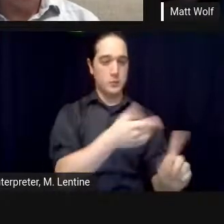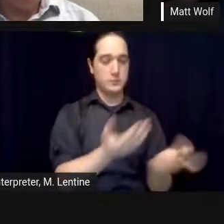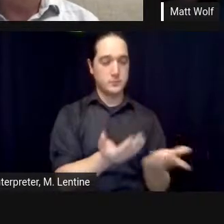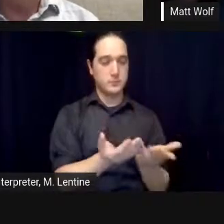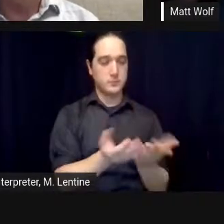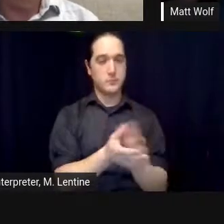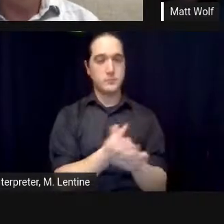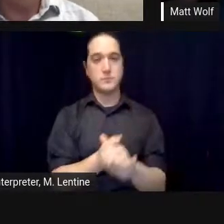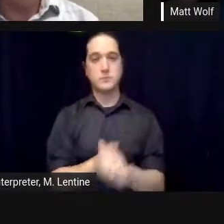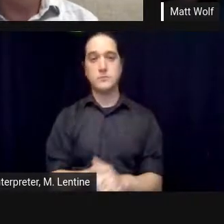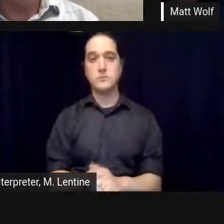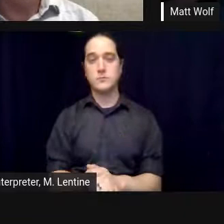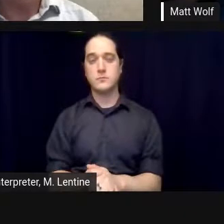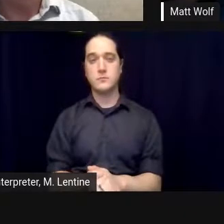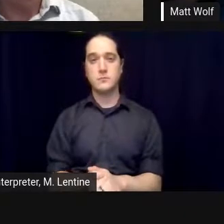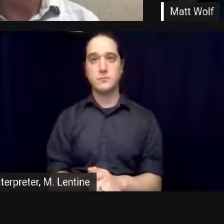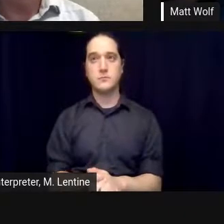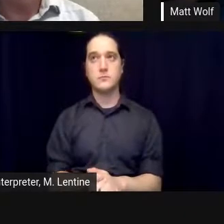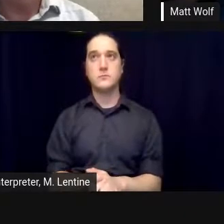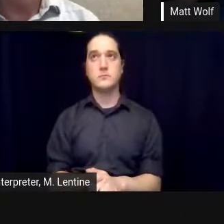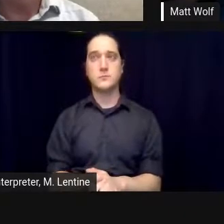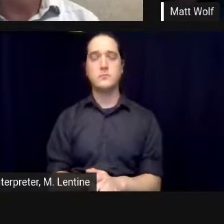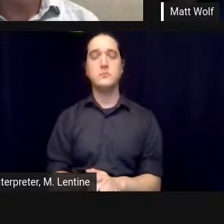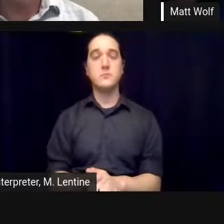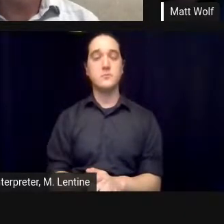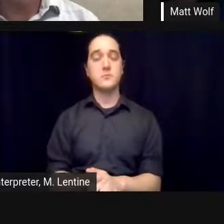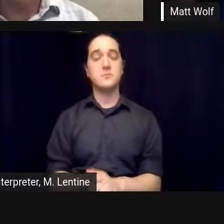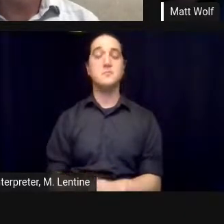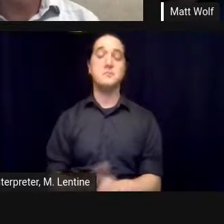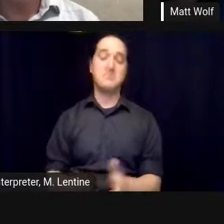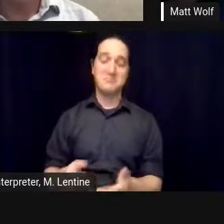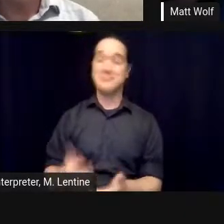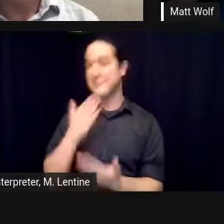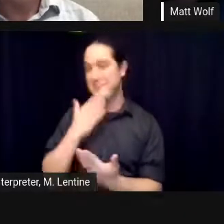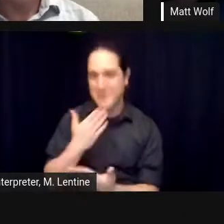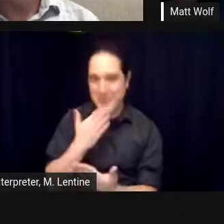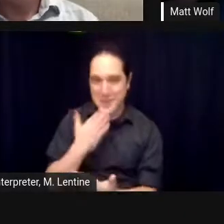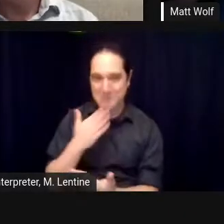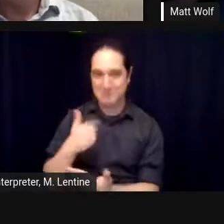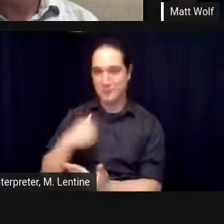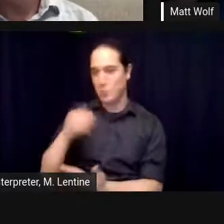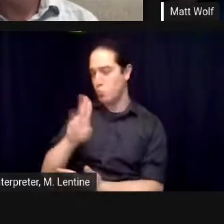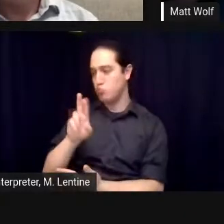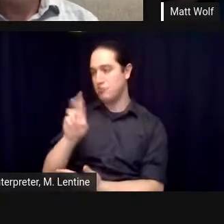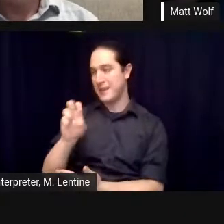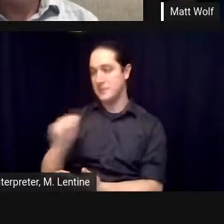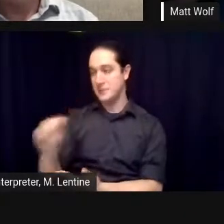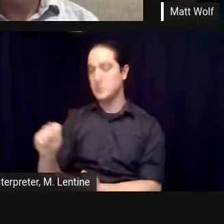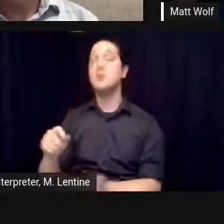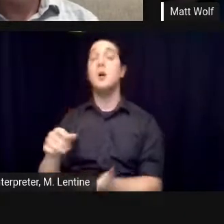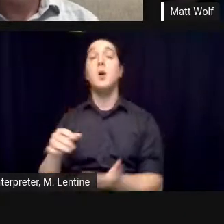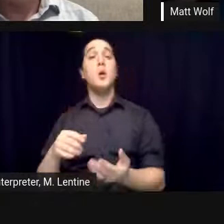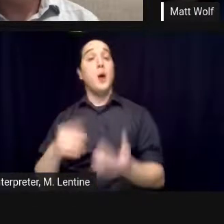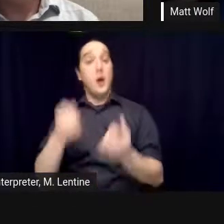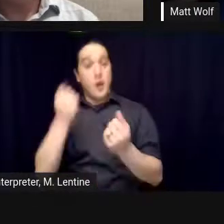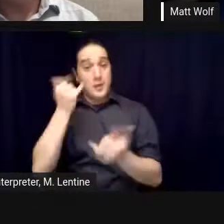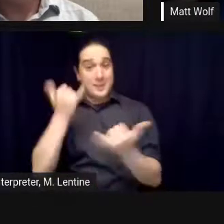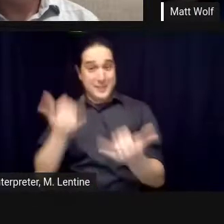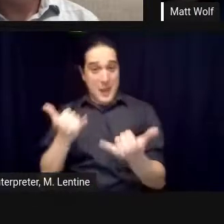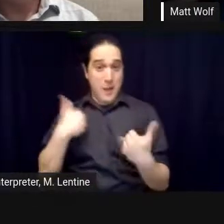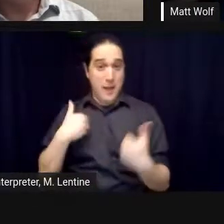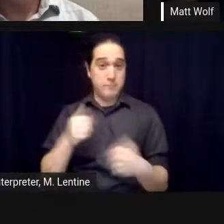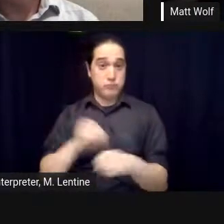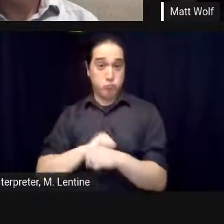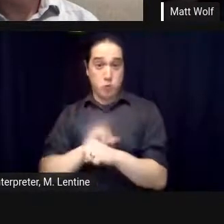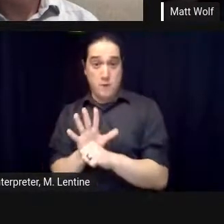at a time of social isolation and in the midst of the coronavirus i mean it's uncanny we we premiered the